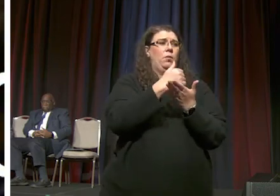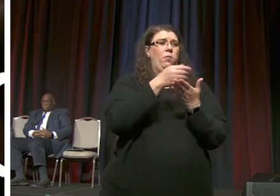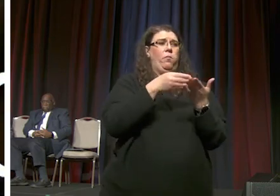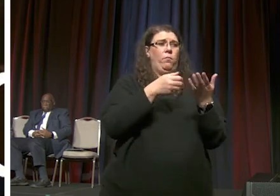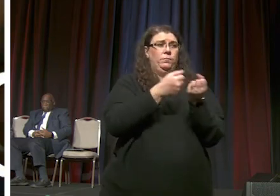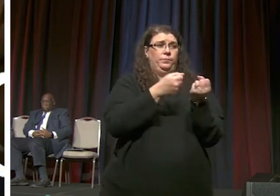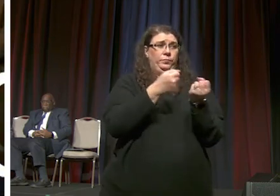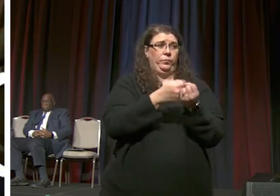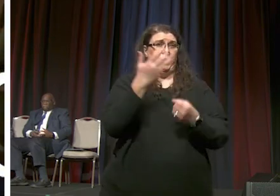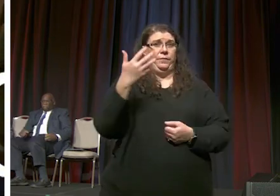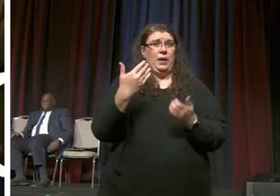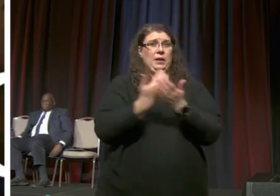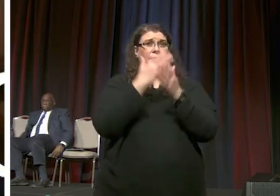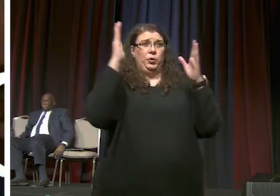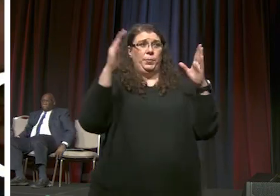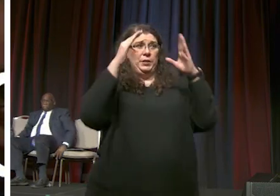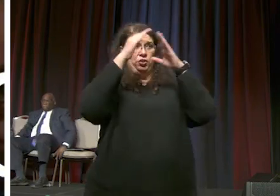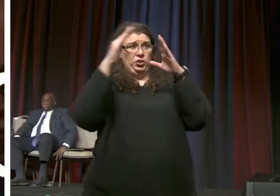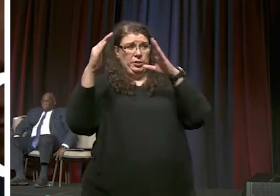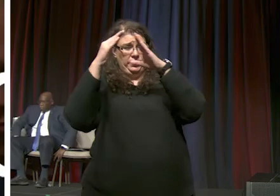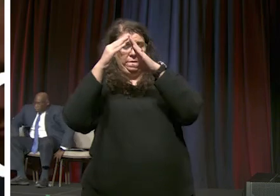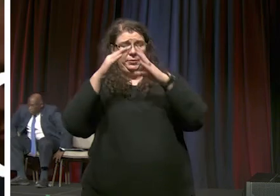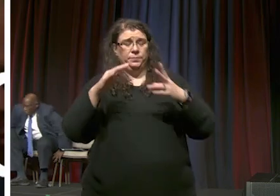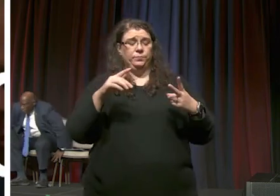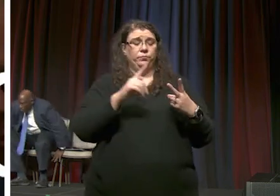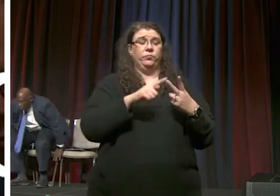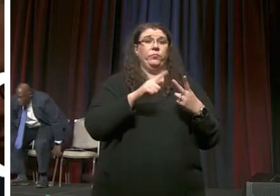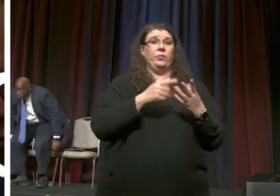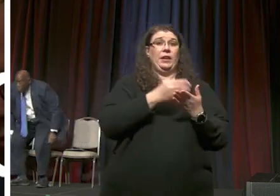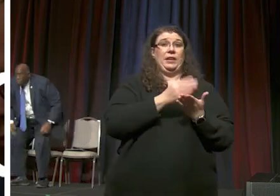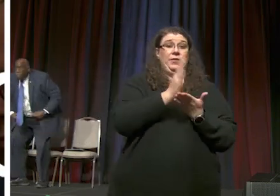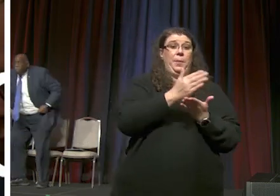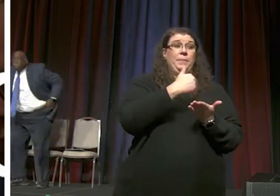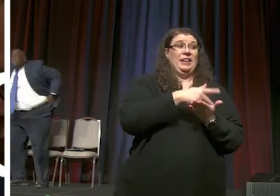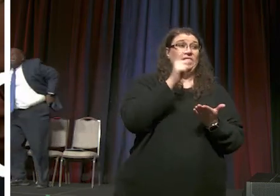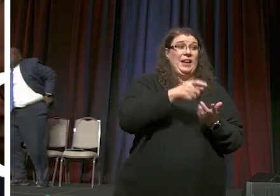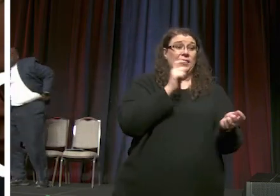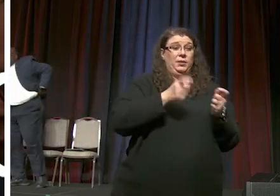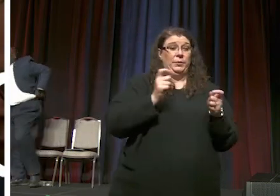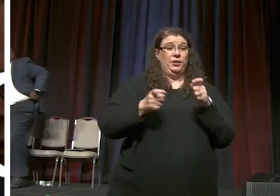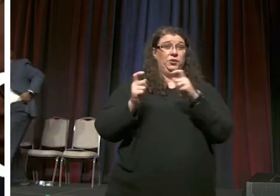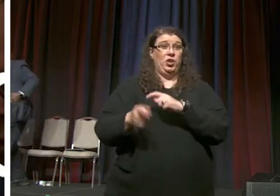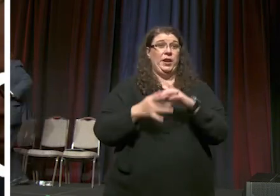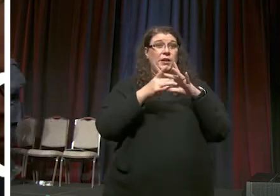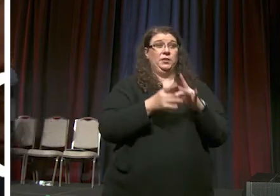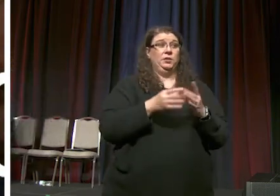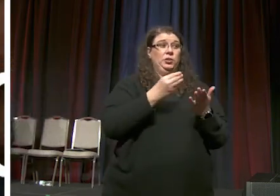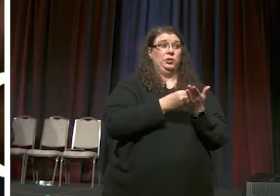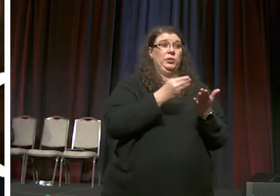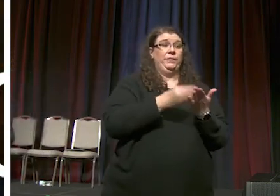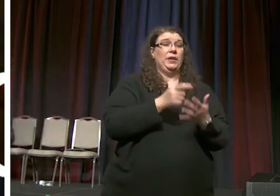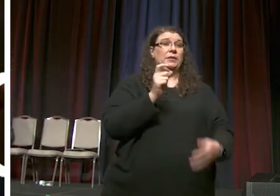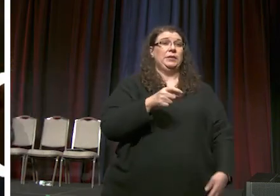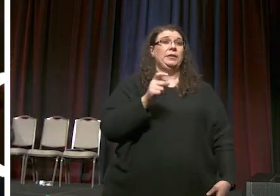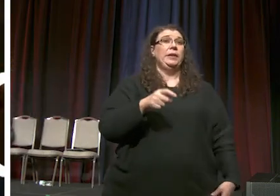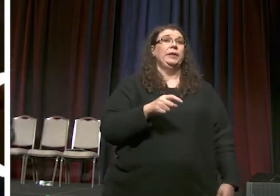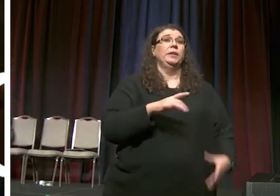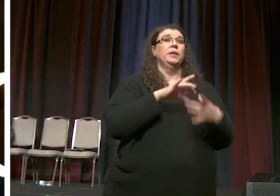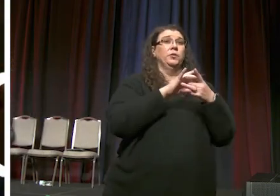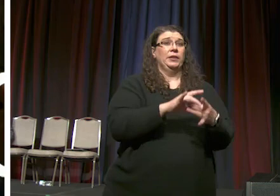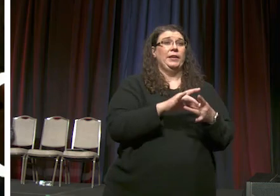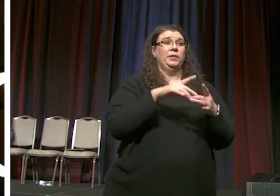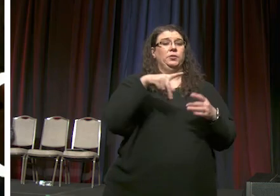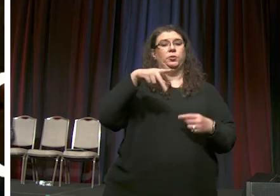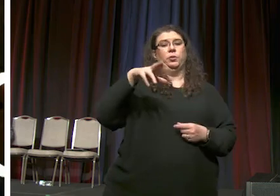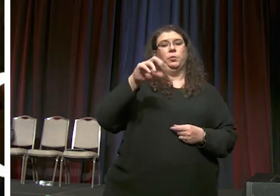for the five new bishops and if the budget has to be changed due to the funding needs related to